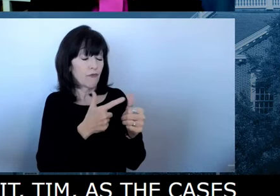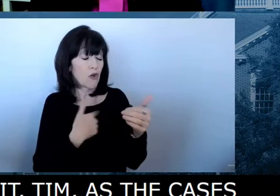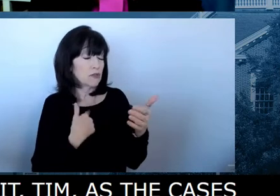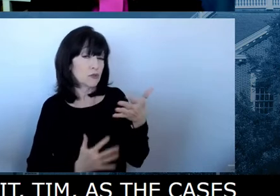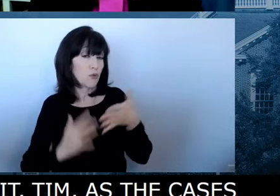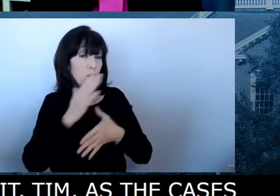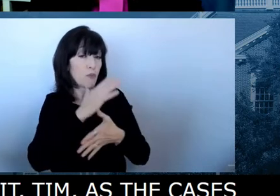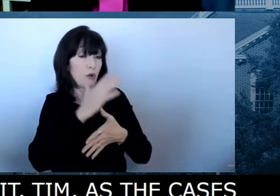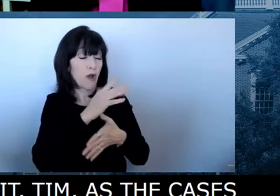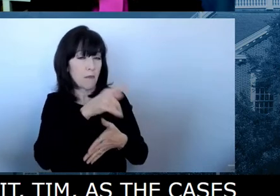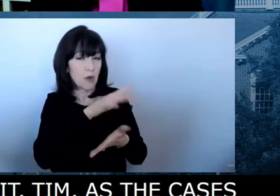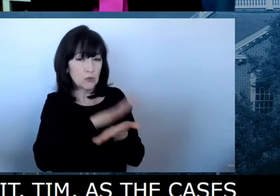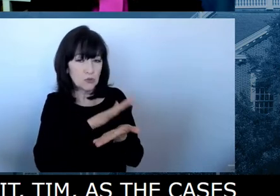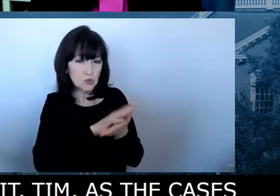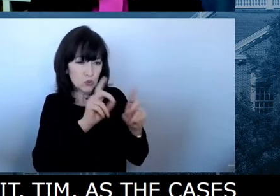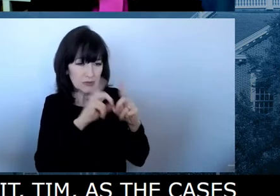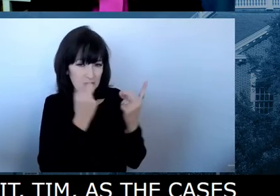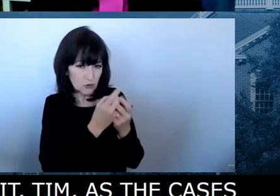school safely.